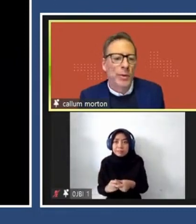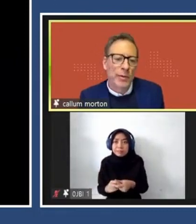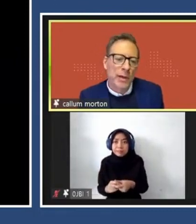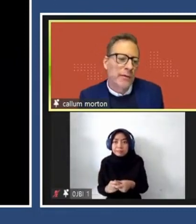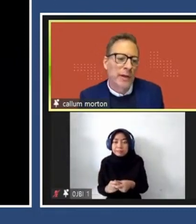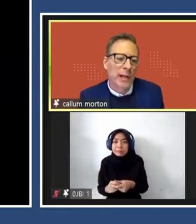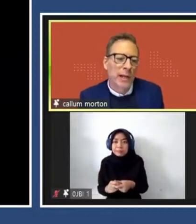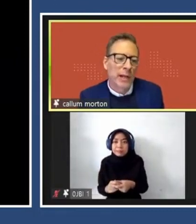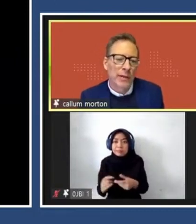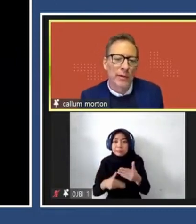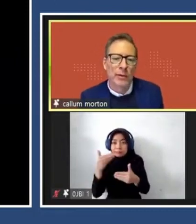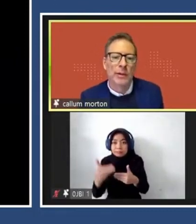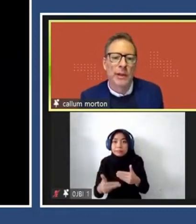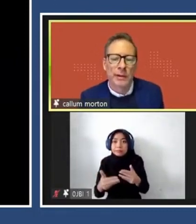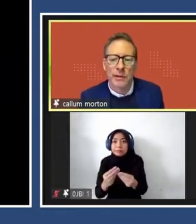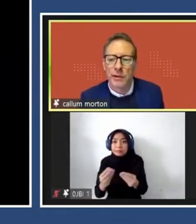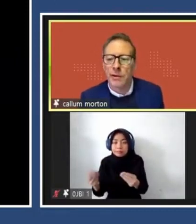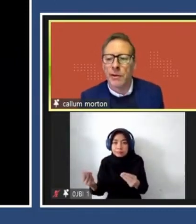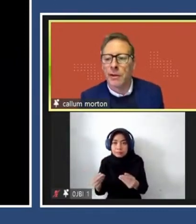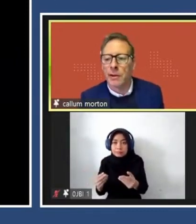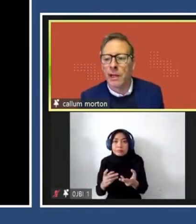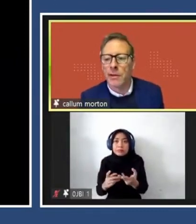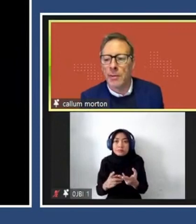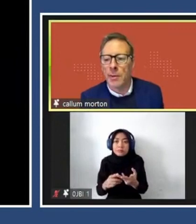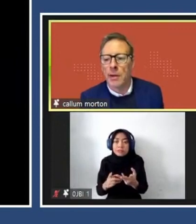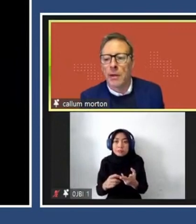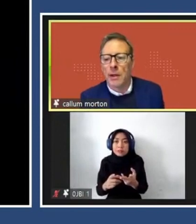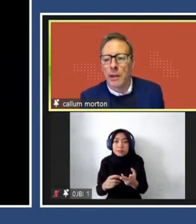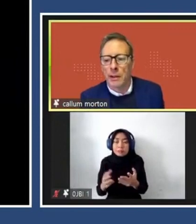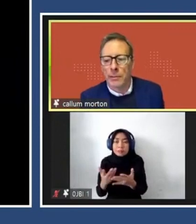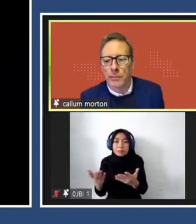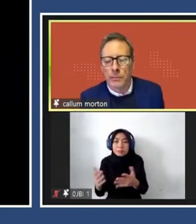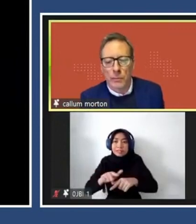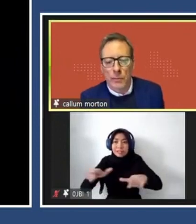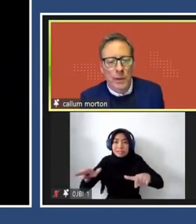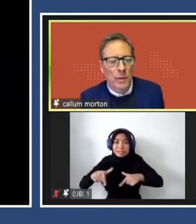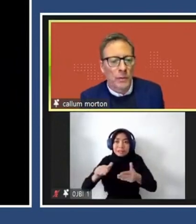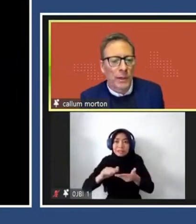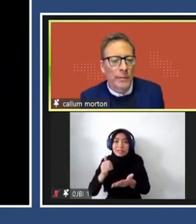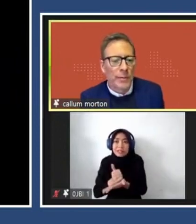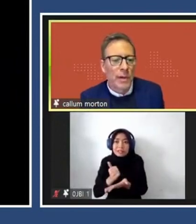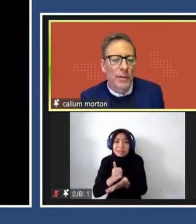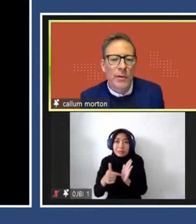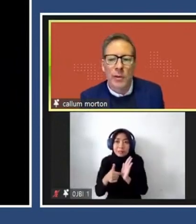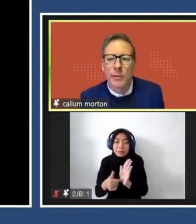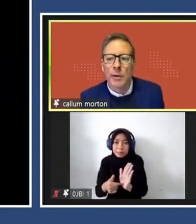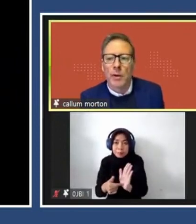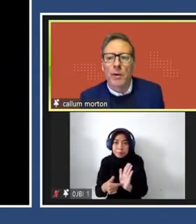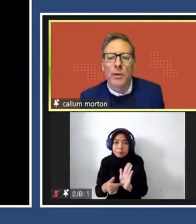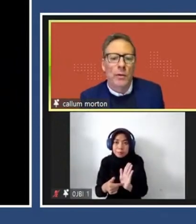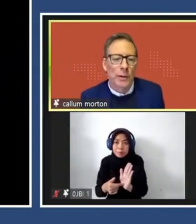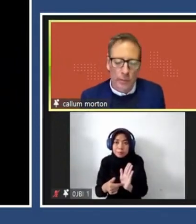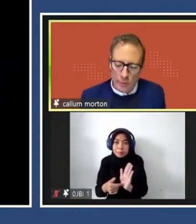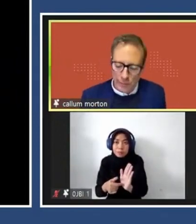And we worked with a range of collaborators, including an Indigenous, uh, landscaper, um, called, um, Charles